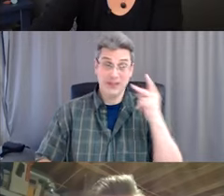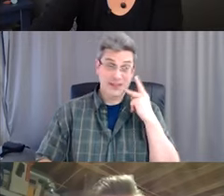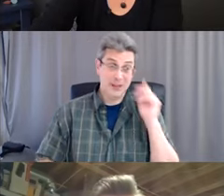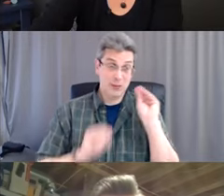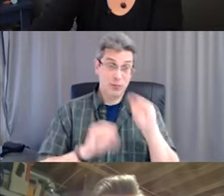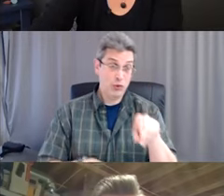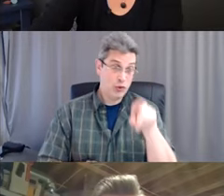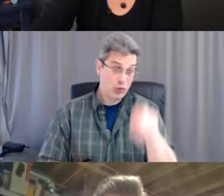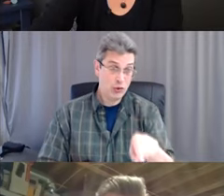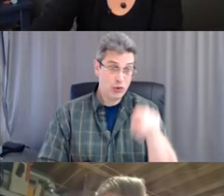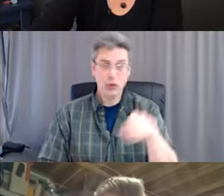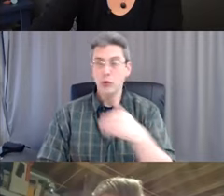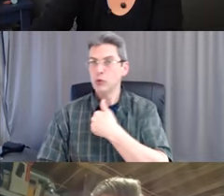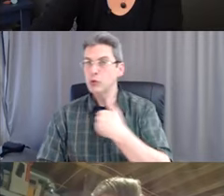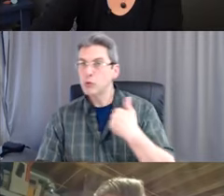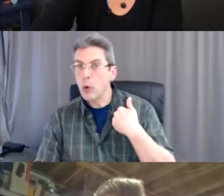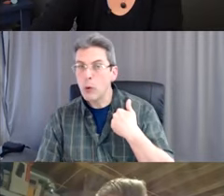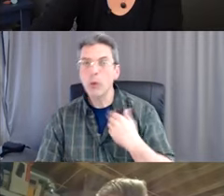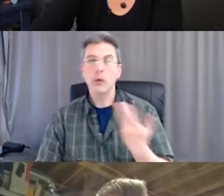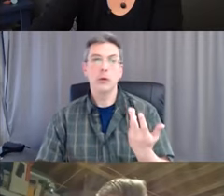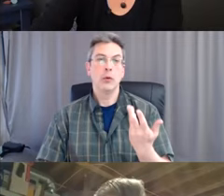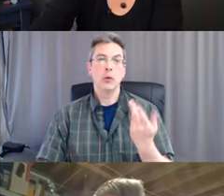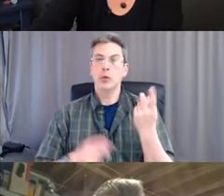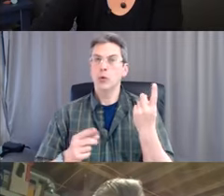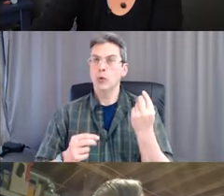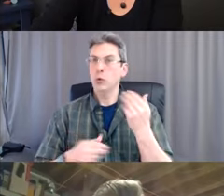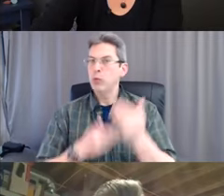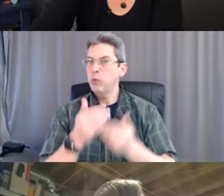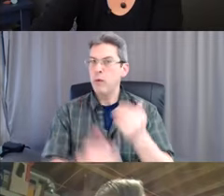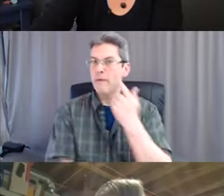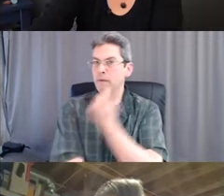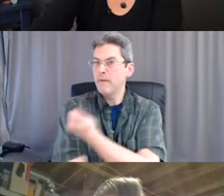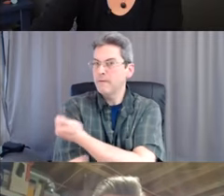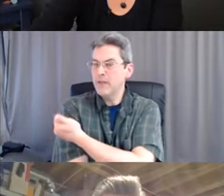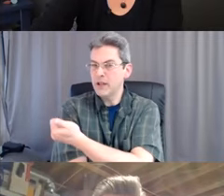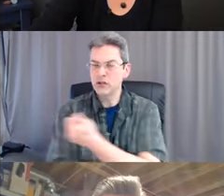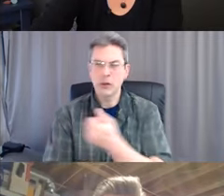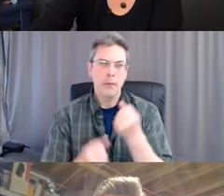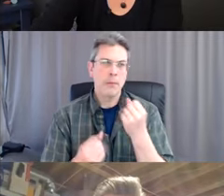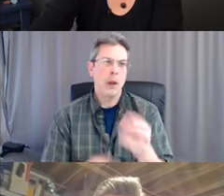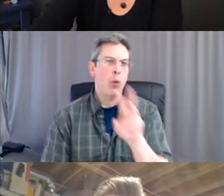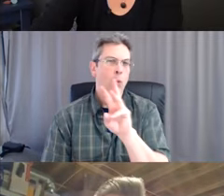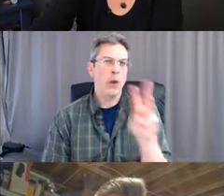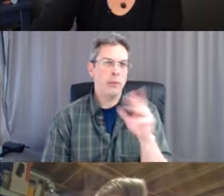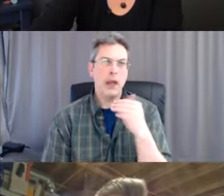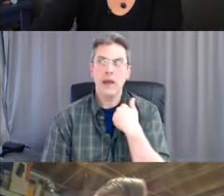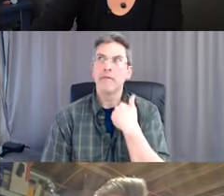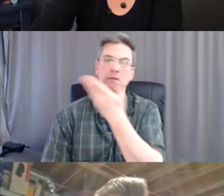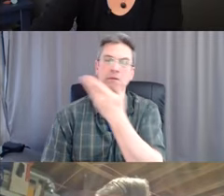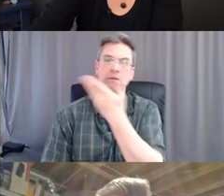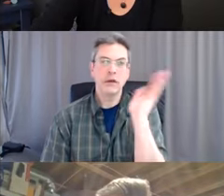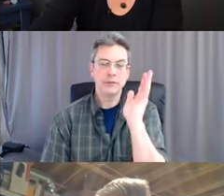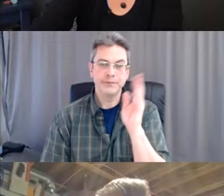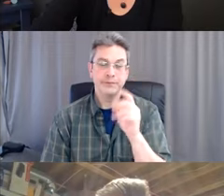about how to get vaccinated. So there's lots of websites that you can go to. But remember, each